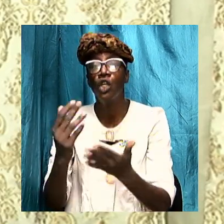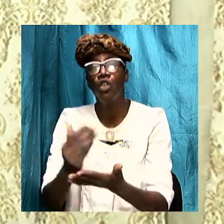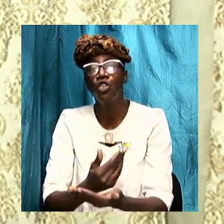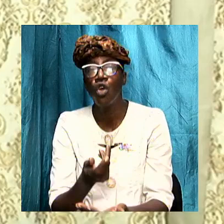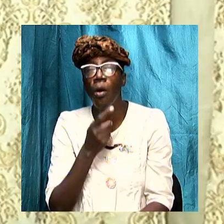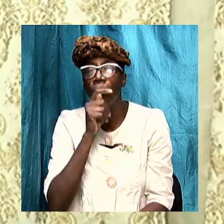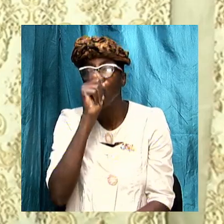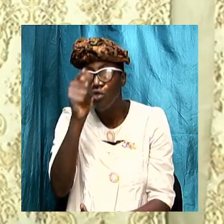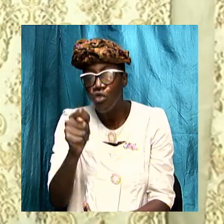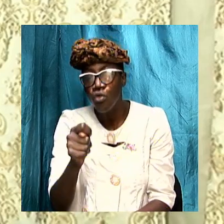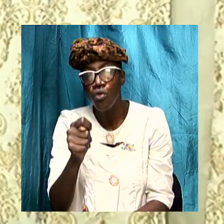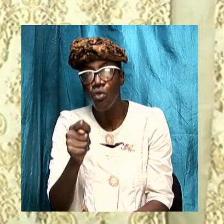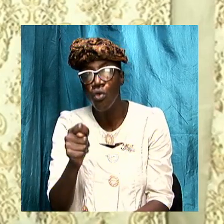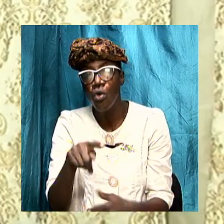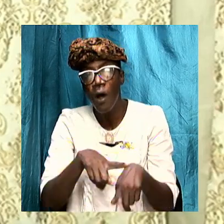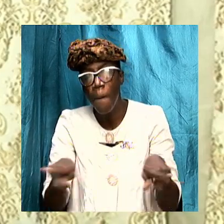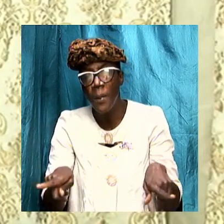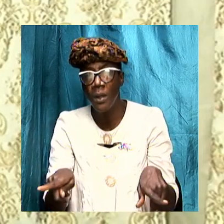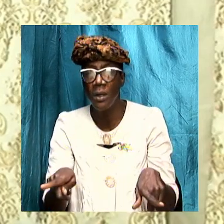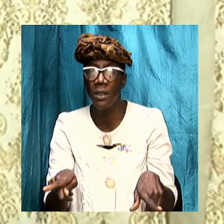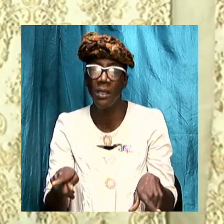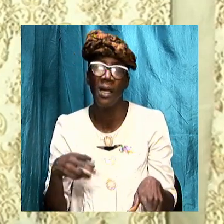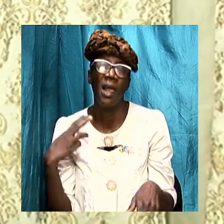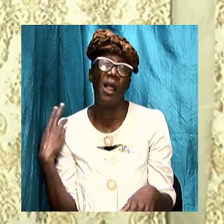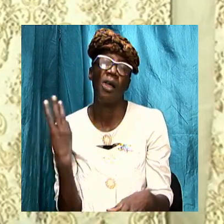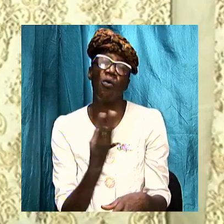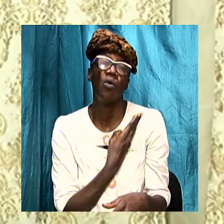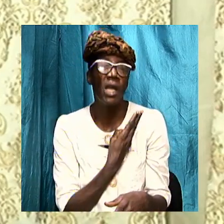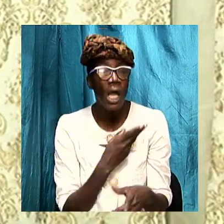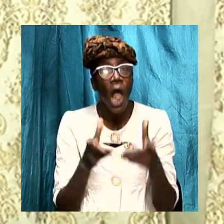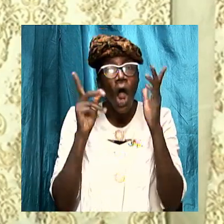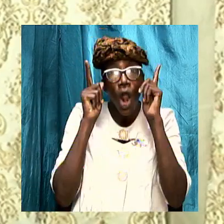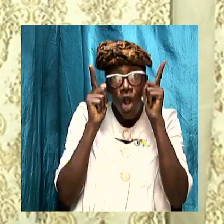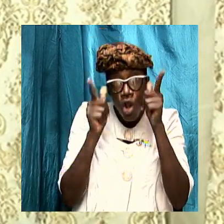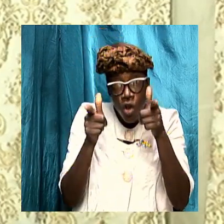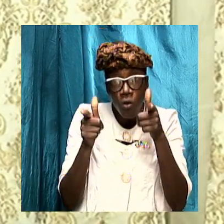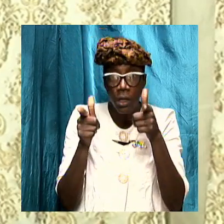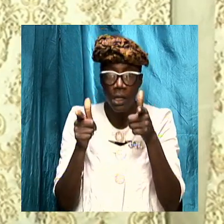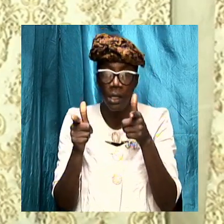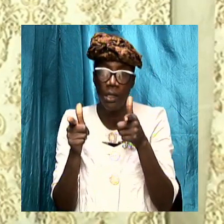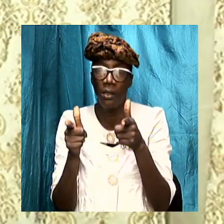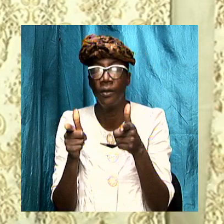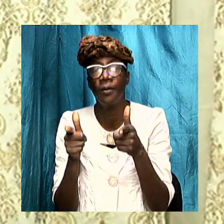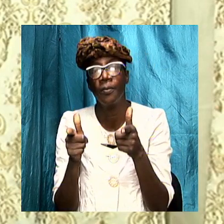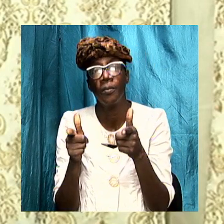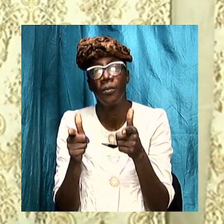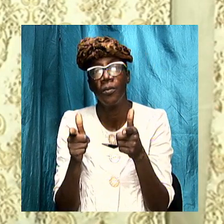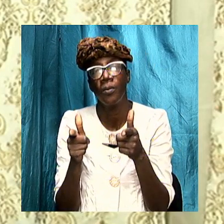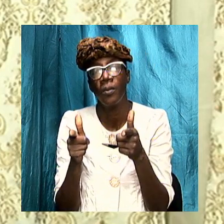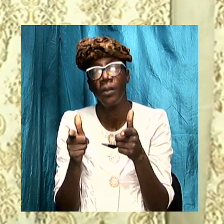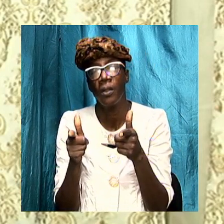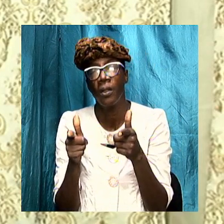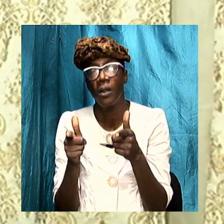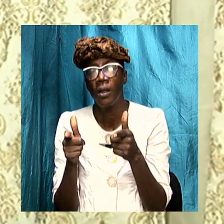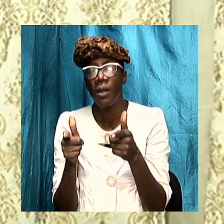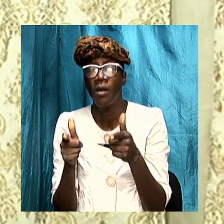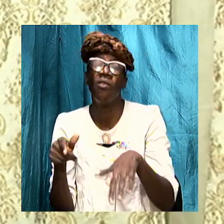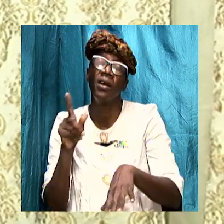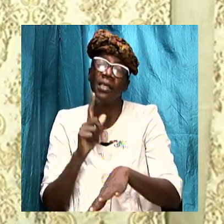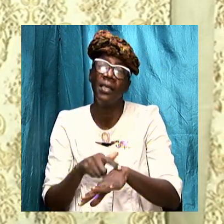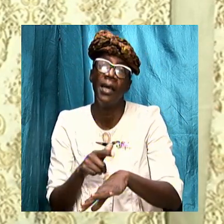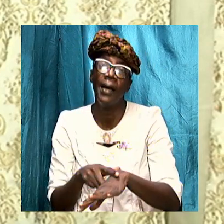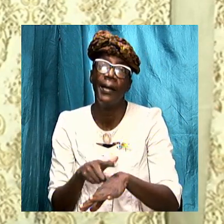so forth but we are going to be embarking for a relatively brief period